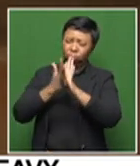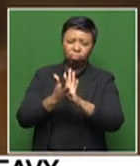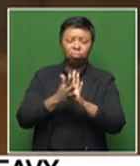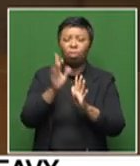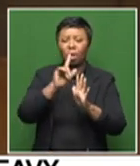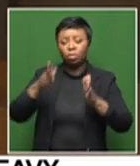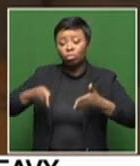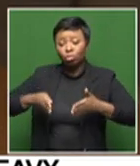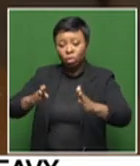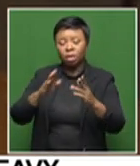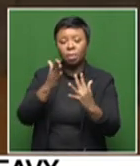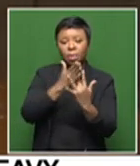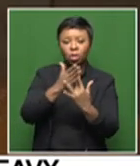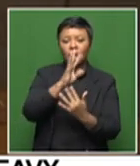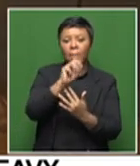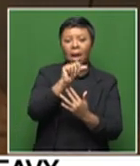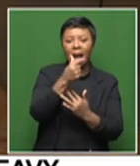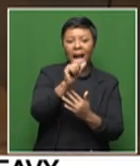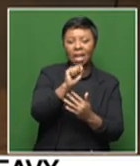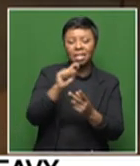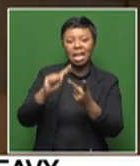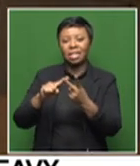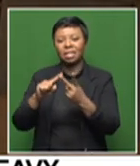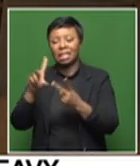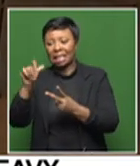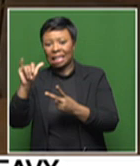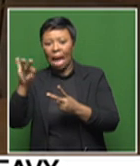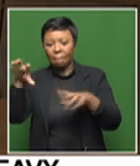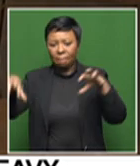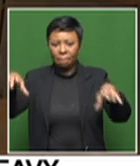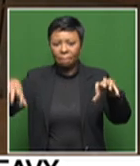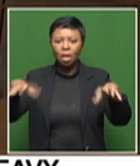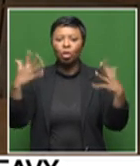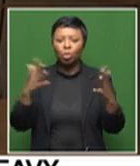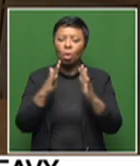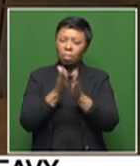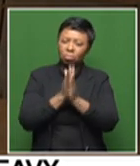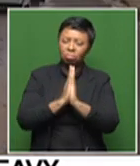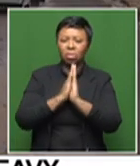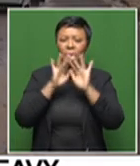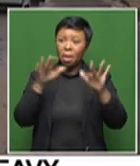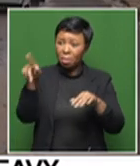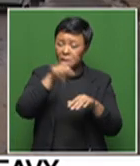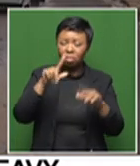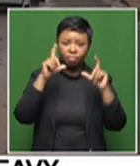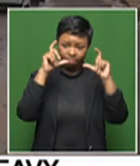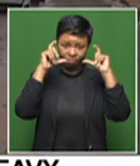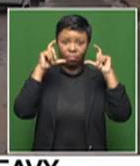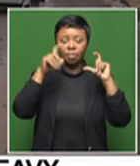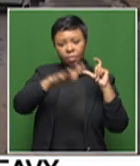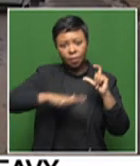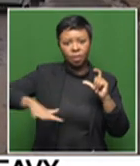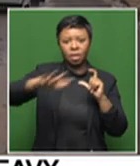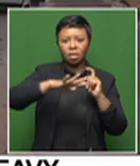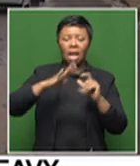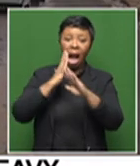between Malgas and Swellendam. Officials have urged the public to be extremely vigilant in the area and to